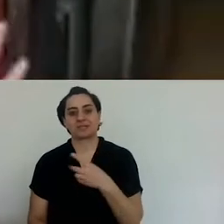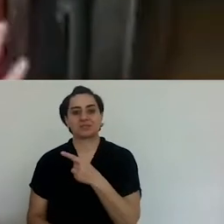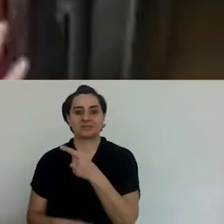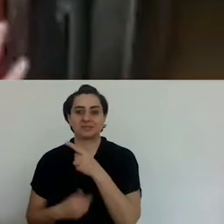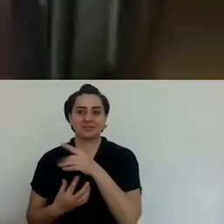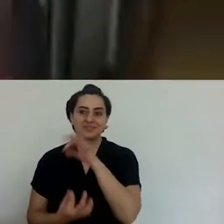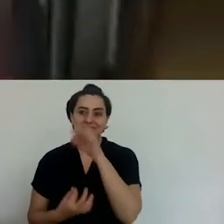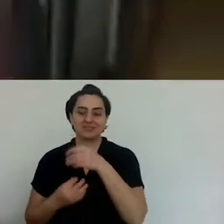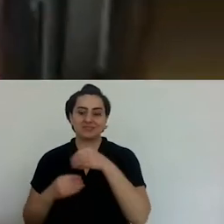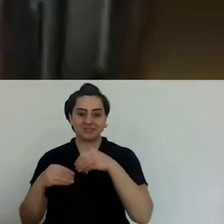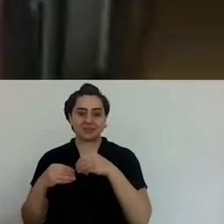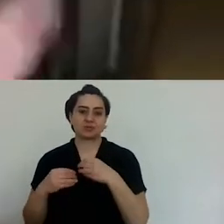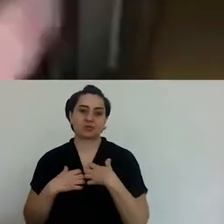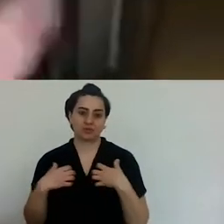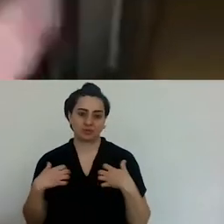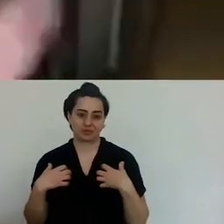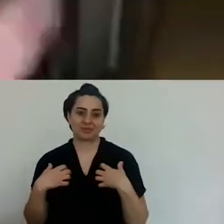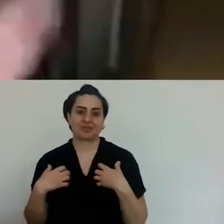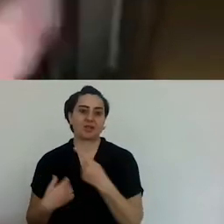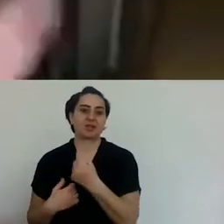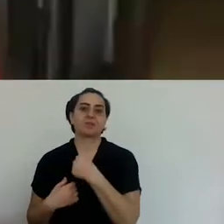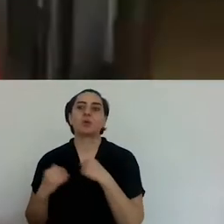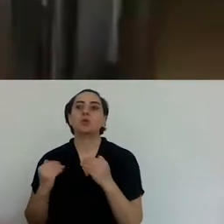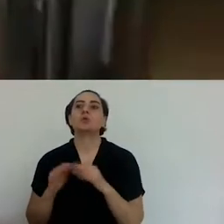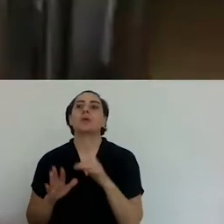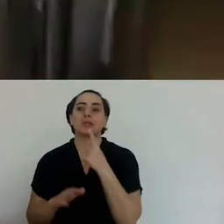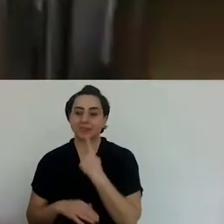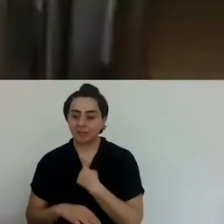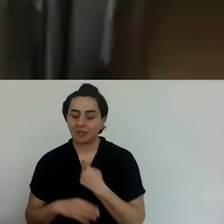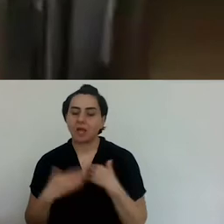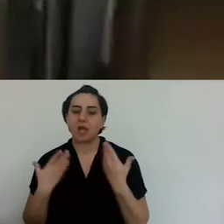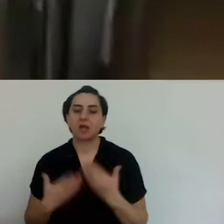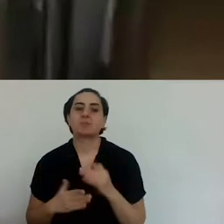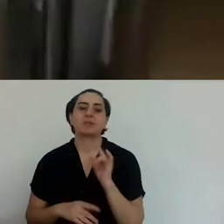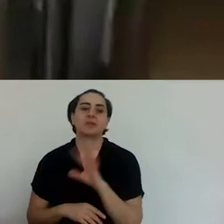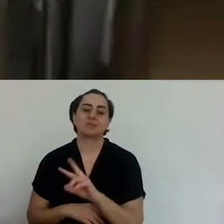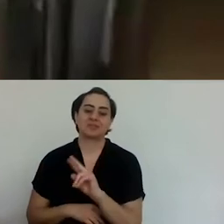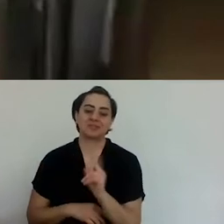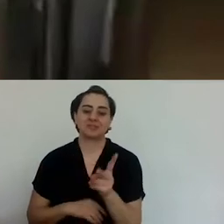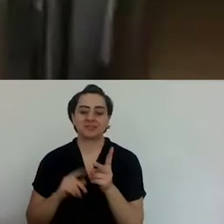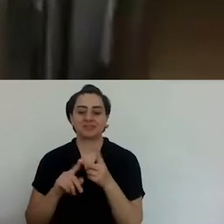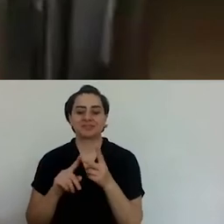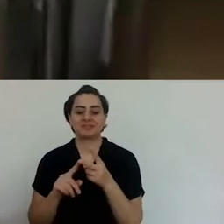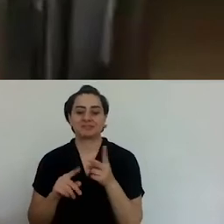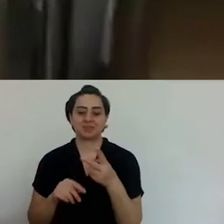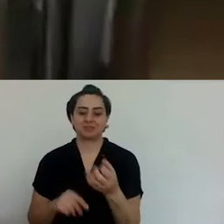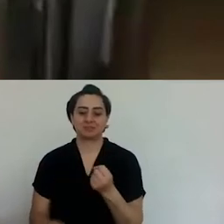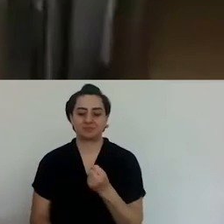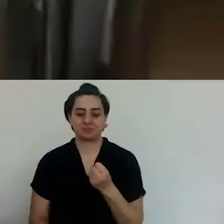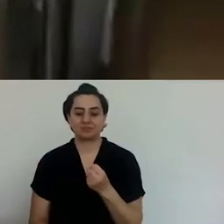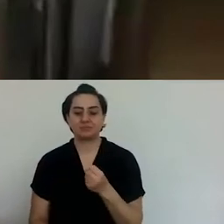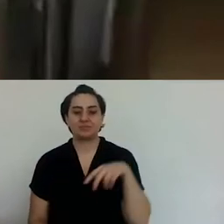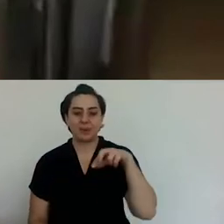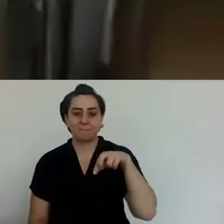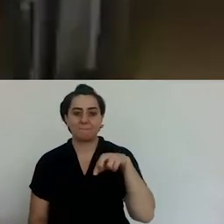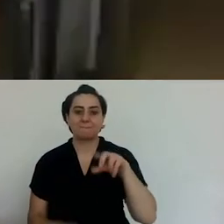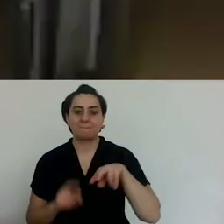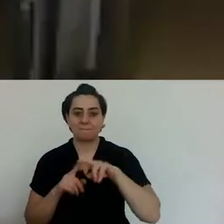You'll find some of that fish in other months, but I don't like to freeze fish.